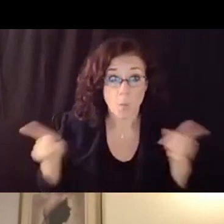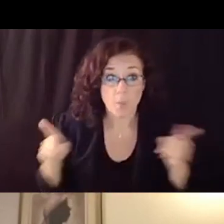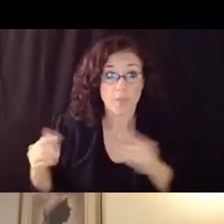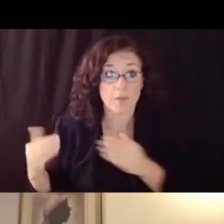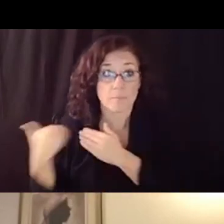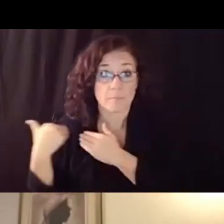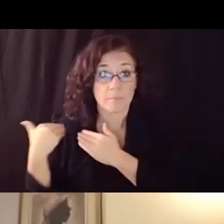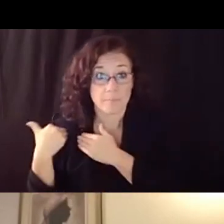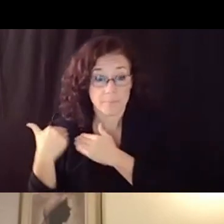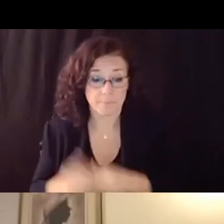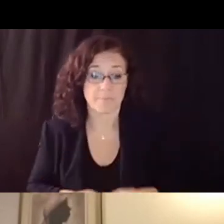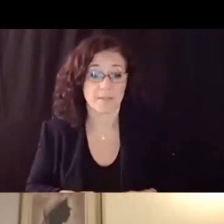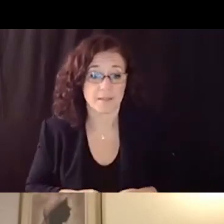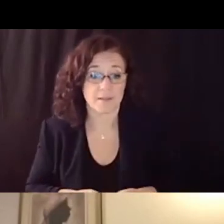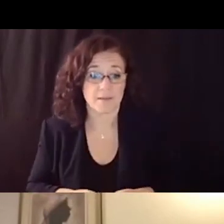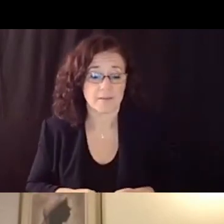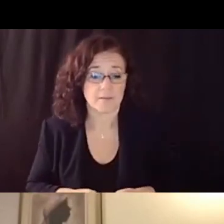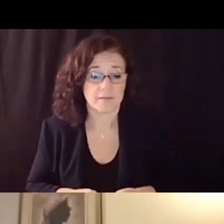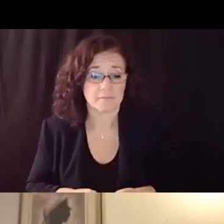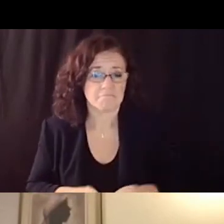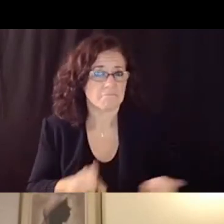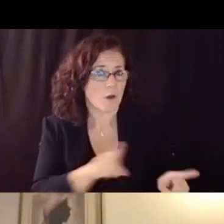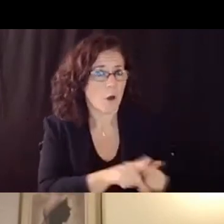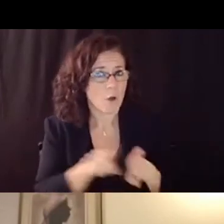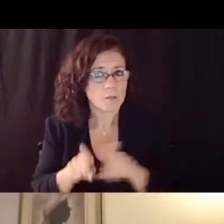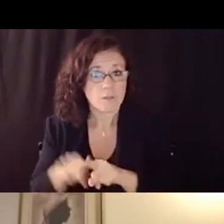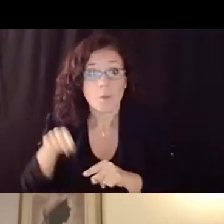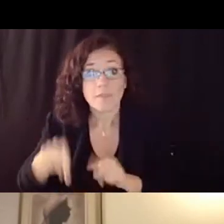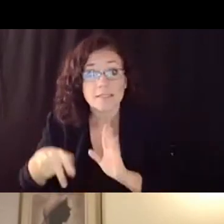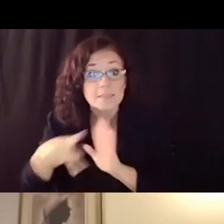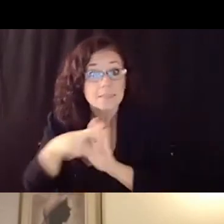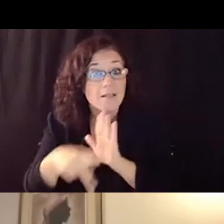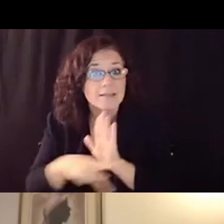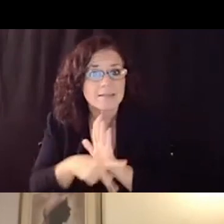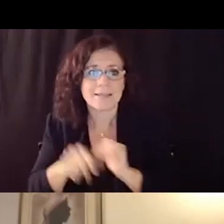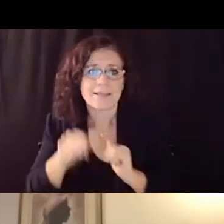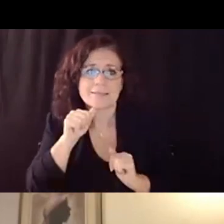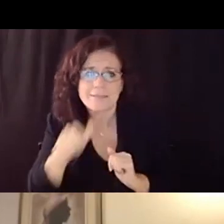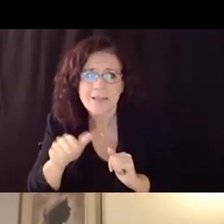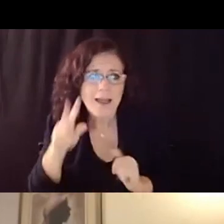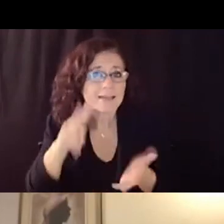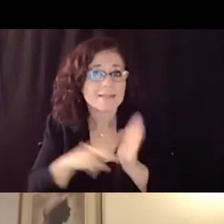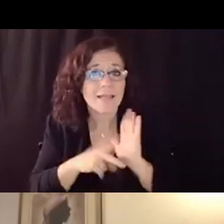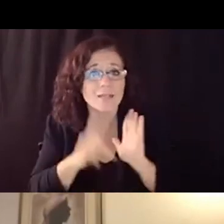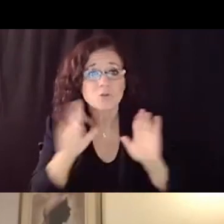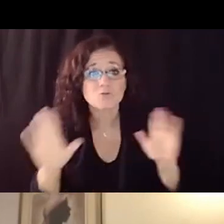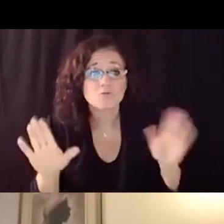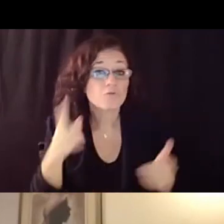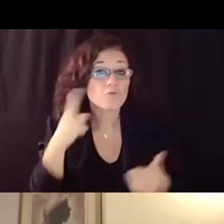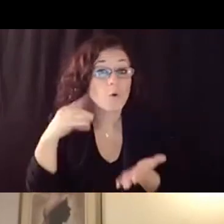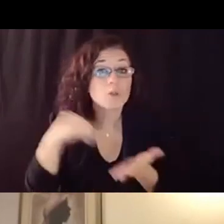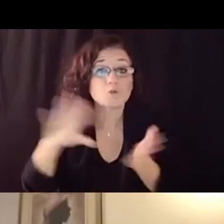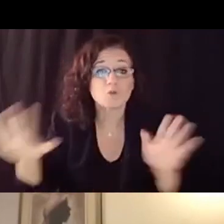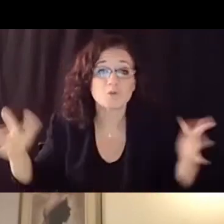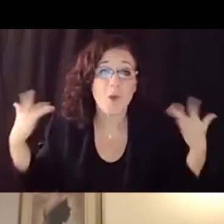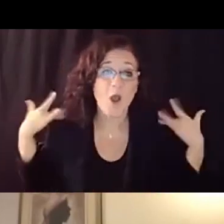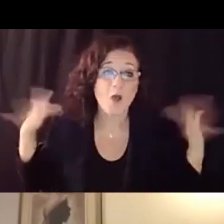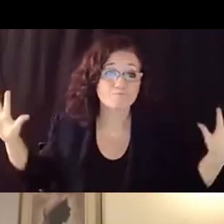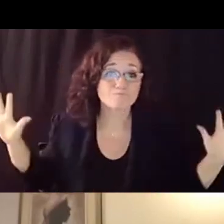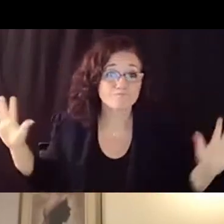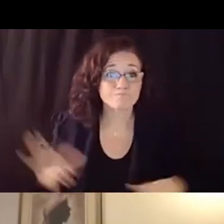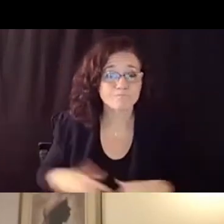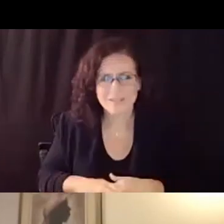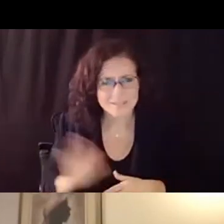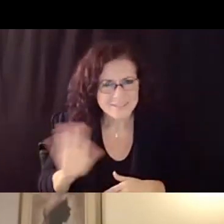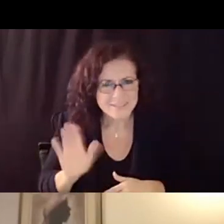is this policy intending to exonerate for the student the important responsibility of being able to